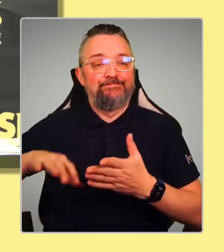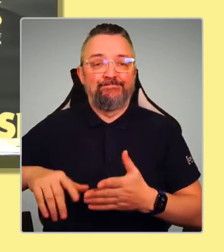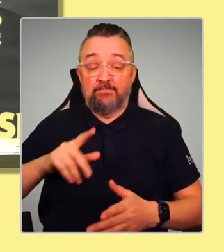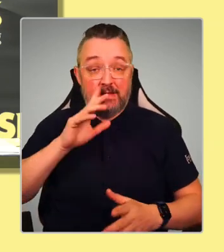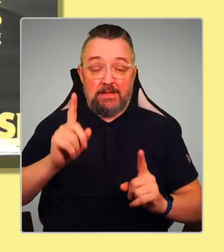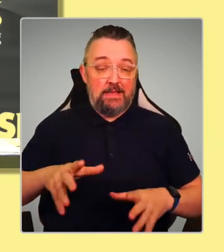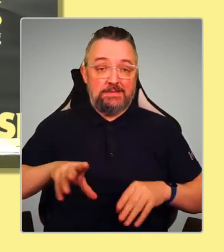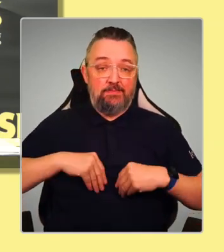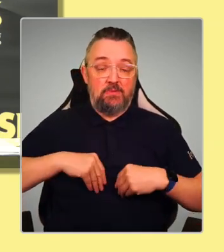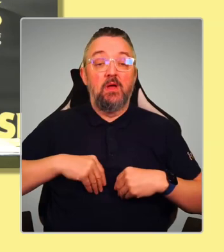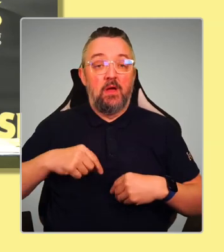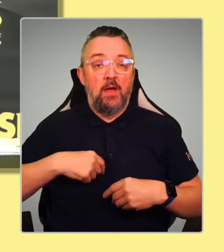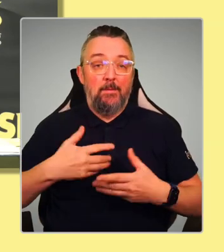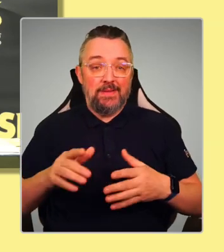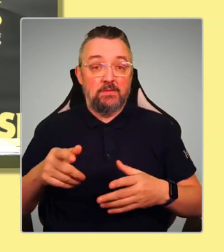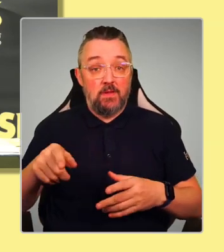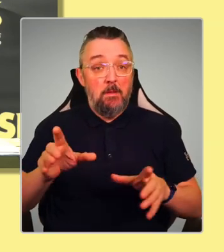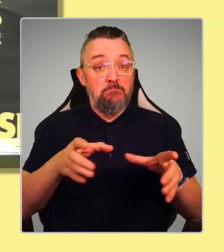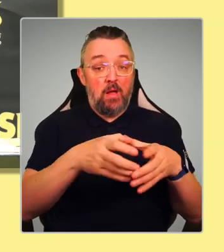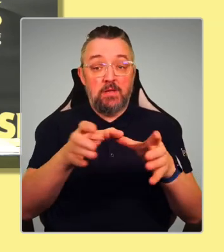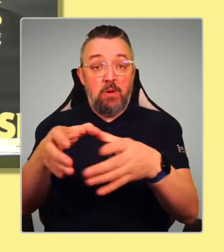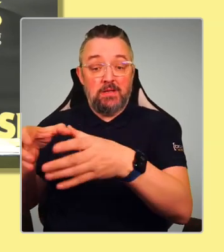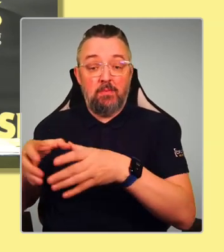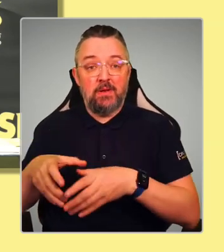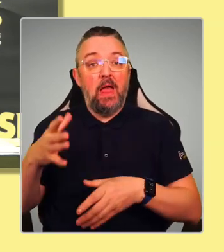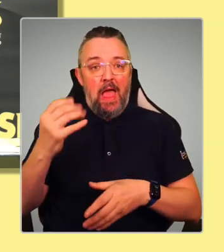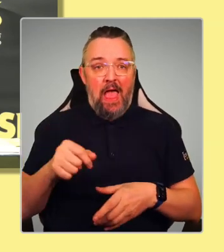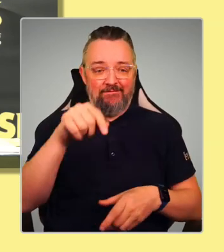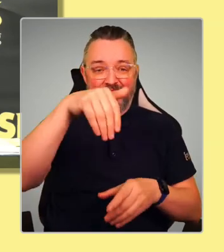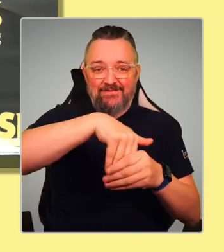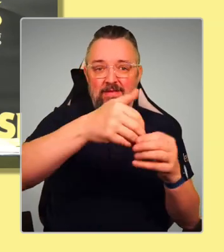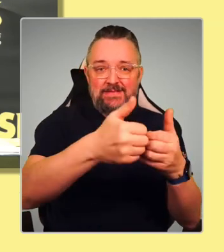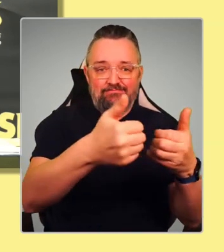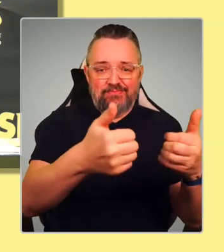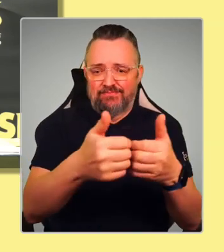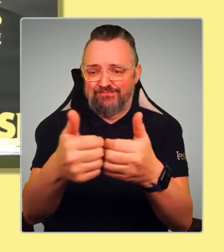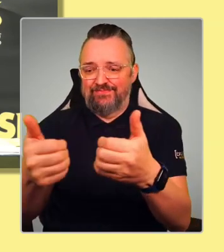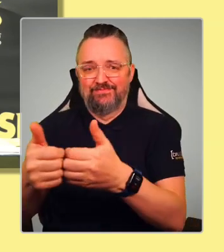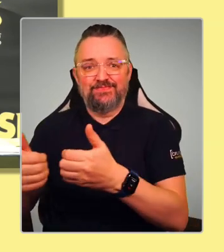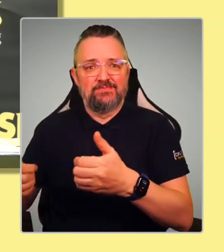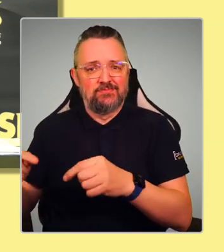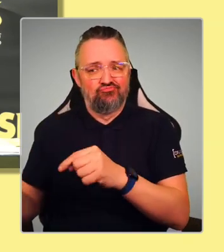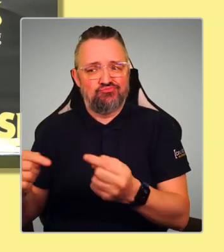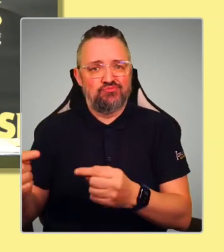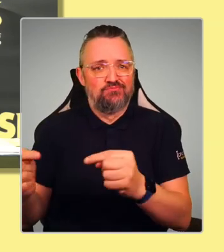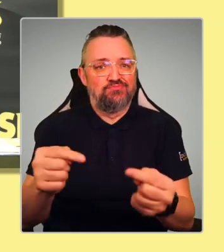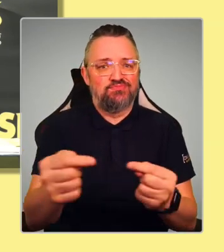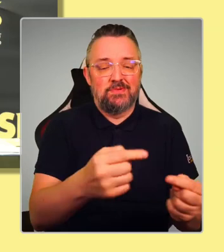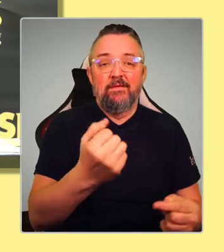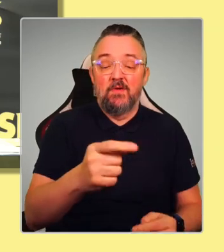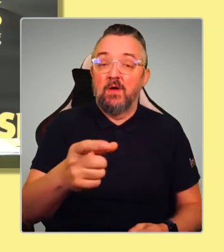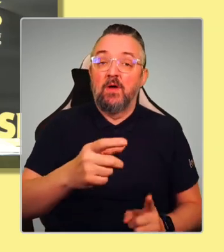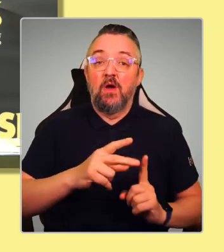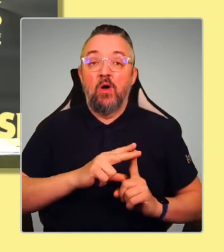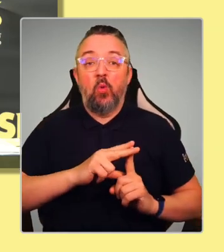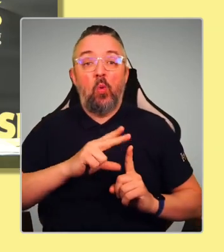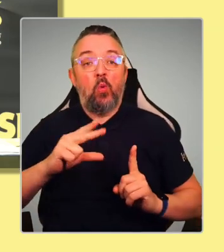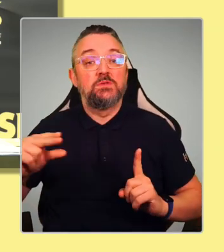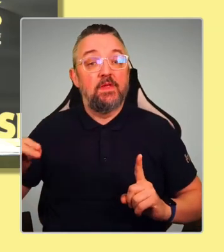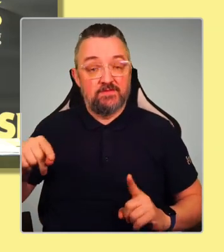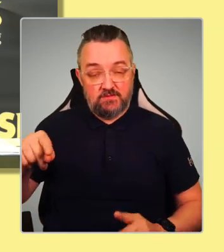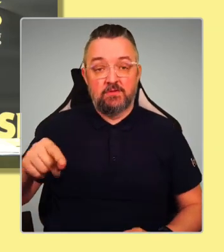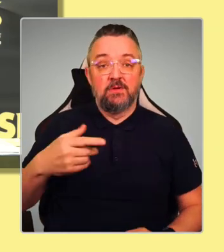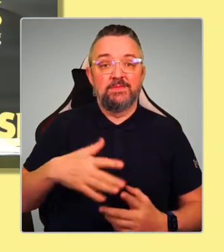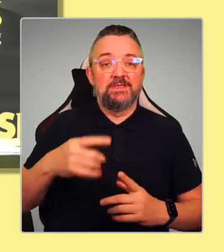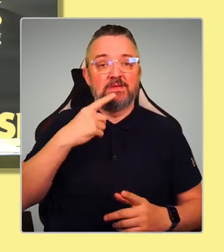of division in all the parties over this issue. All the parties, think, I mean, the Conservatives will tell you that they had a free vote. I don't think it was